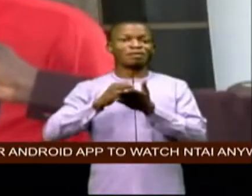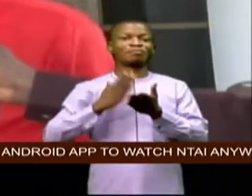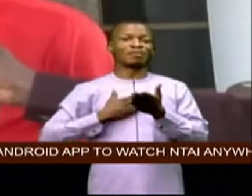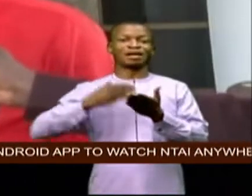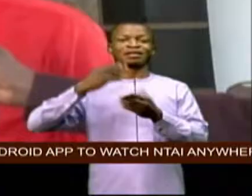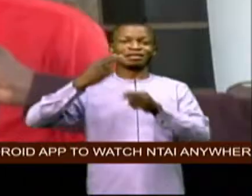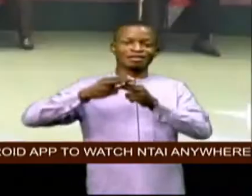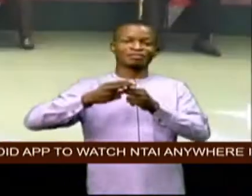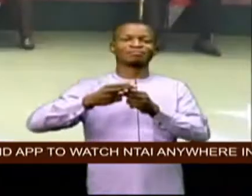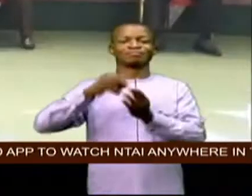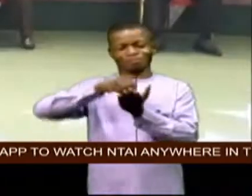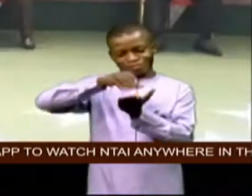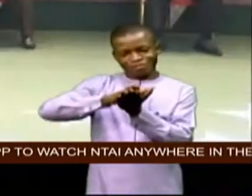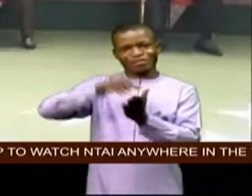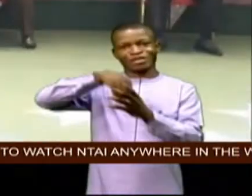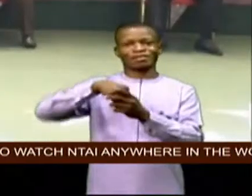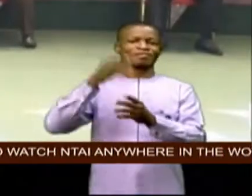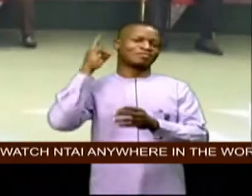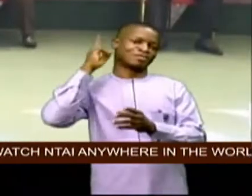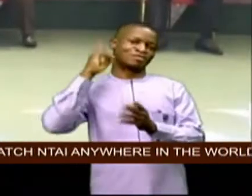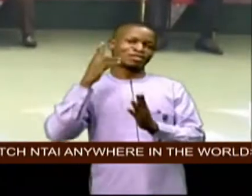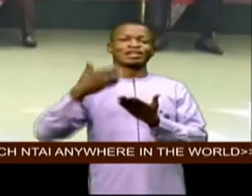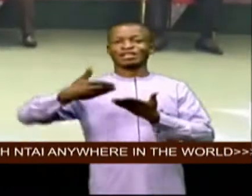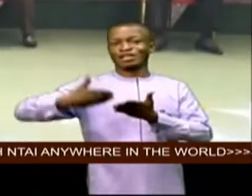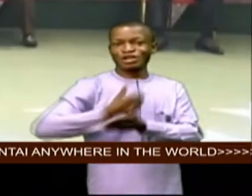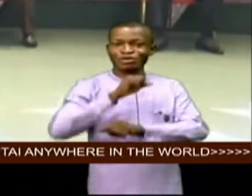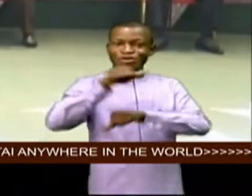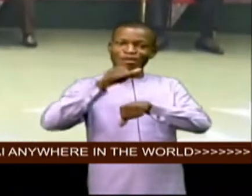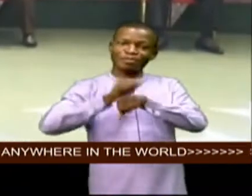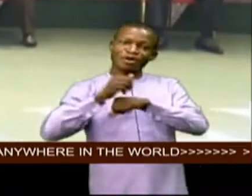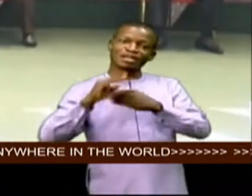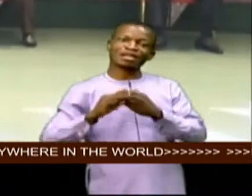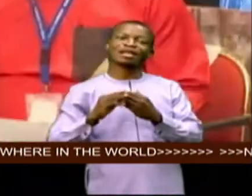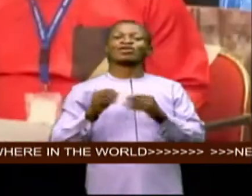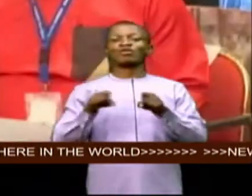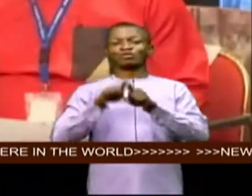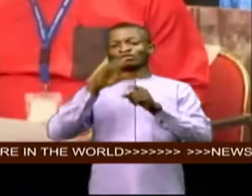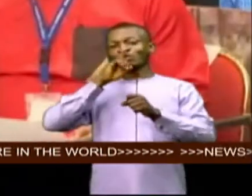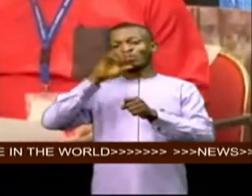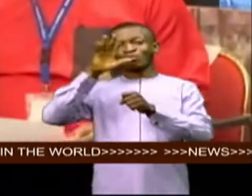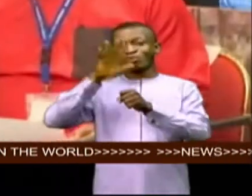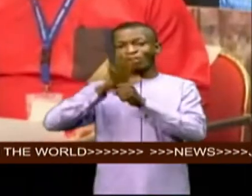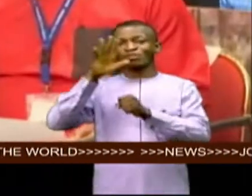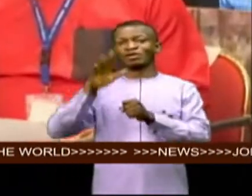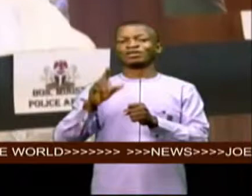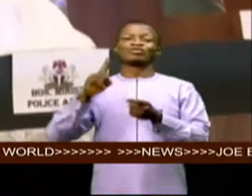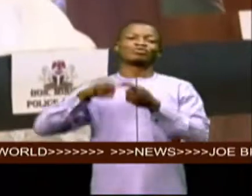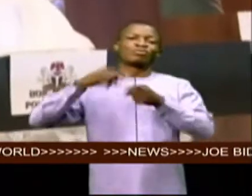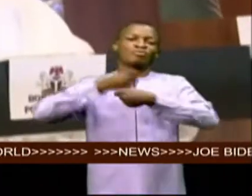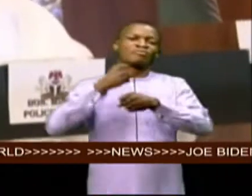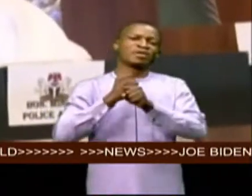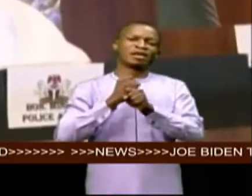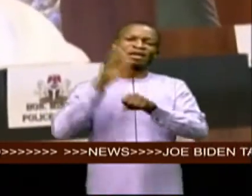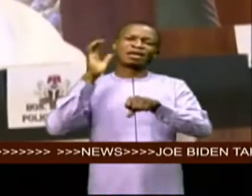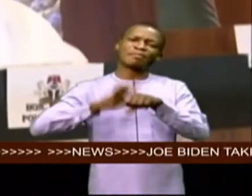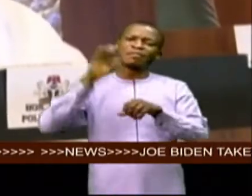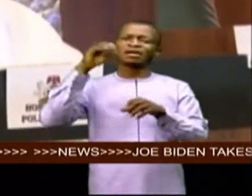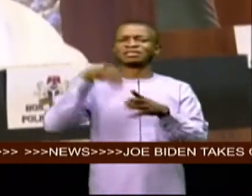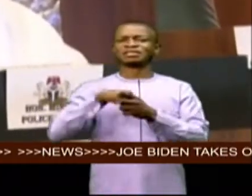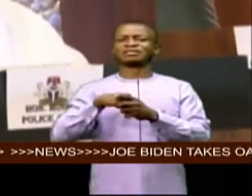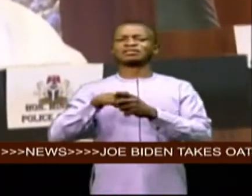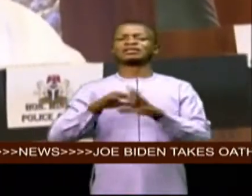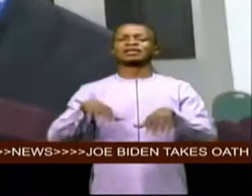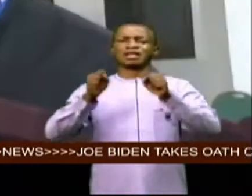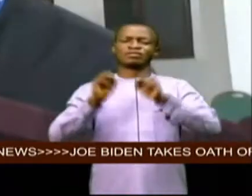in the annal of history the newly appointed member of the police service commission also promised to make the desired impact in the discharge of his